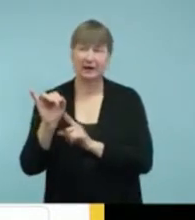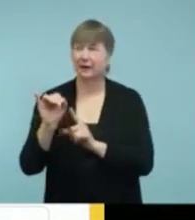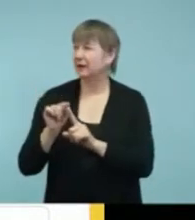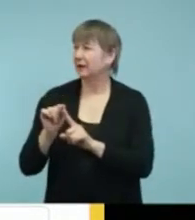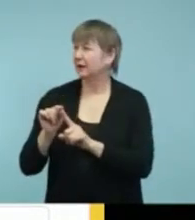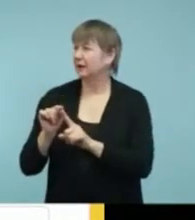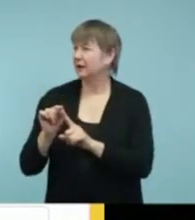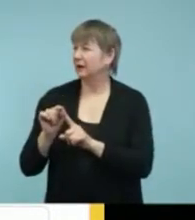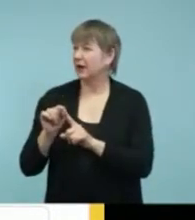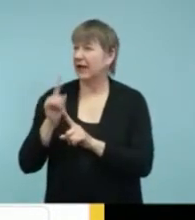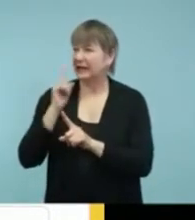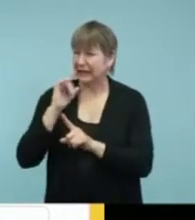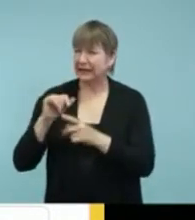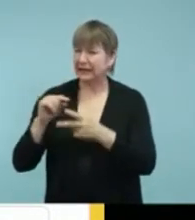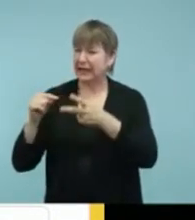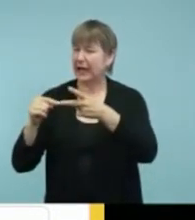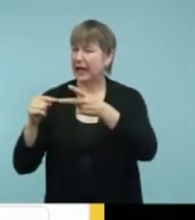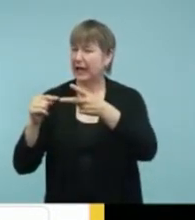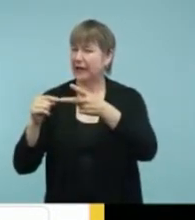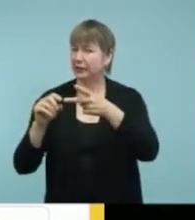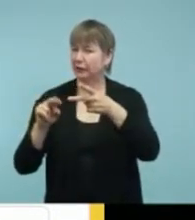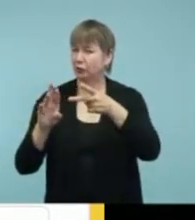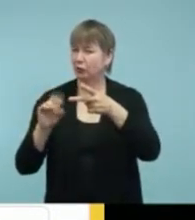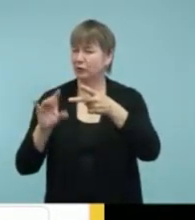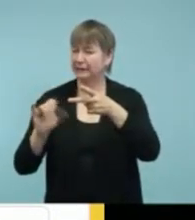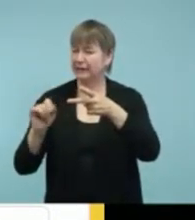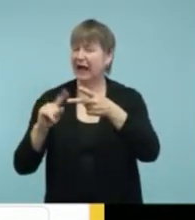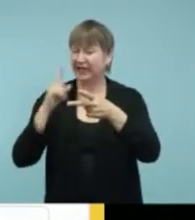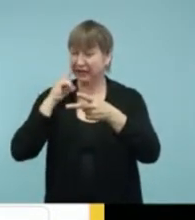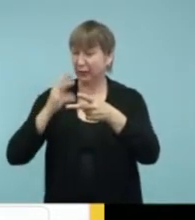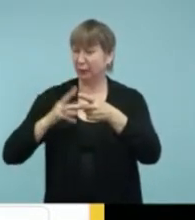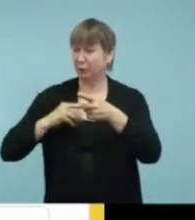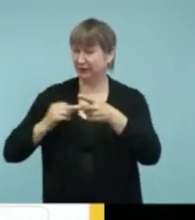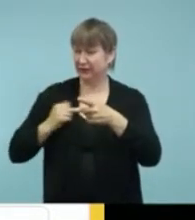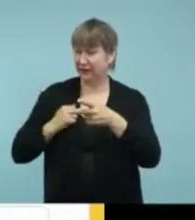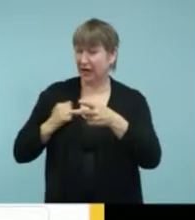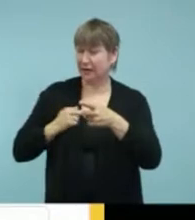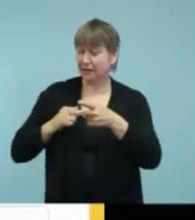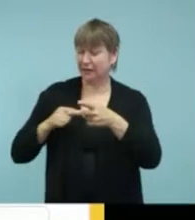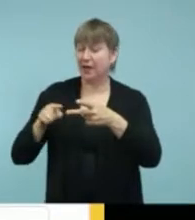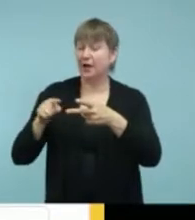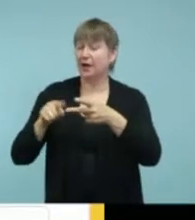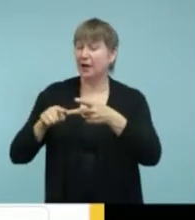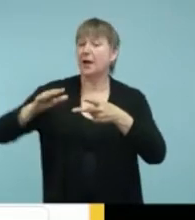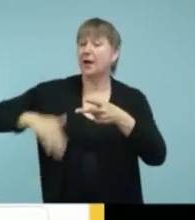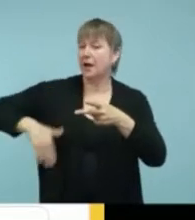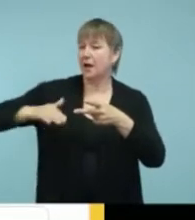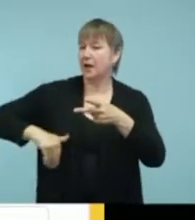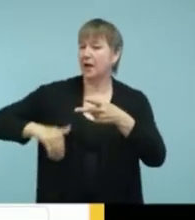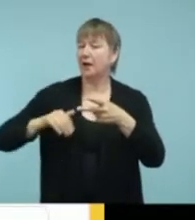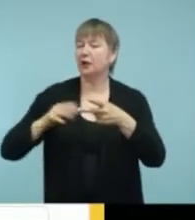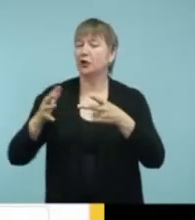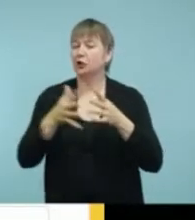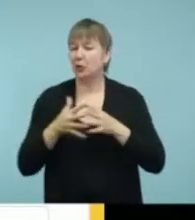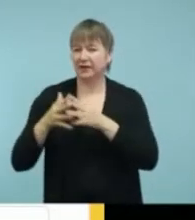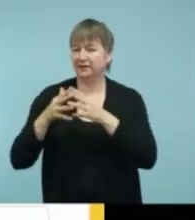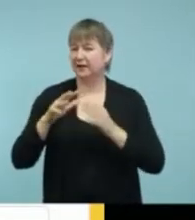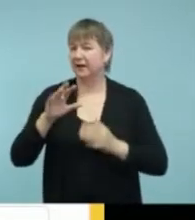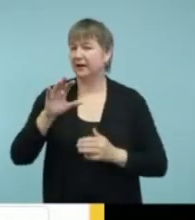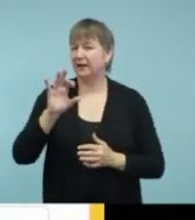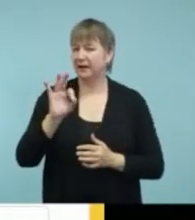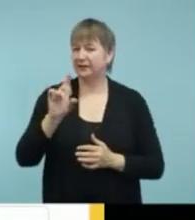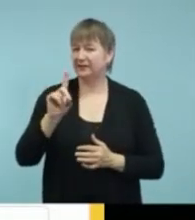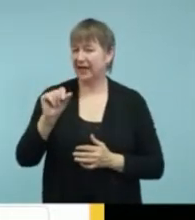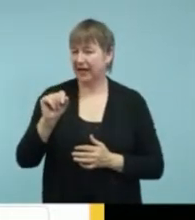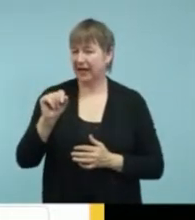in Canada now. It is not yet being used in the US. It's not FDA approved, but I know that that's going to be a